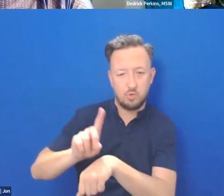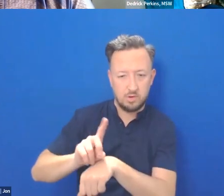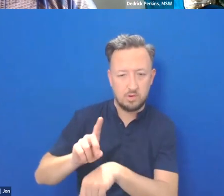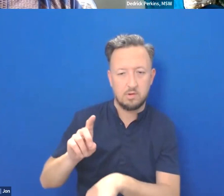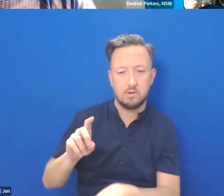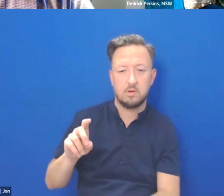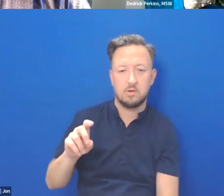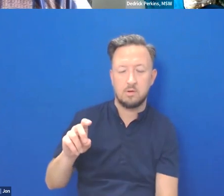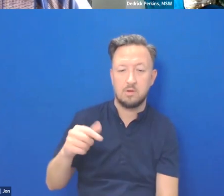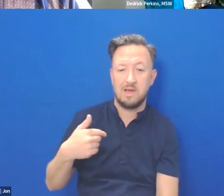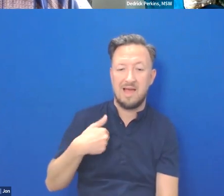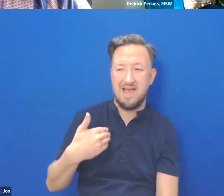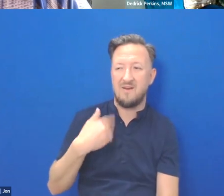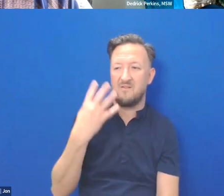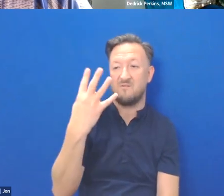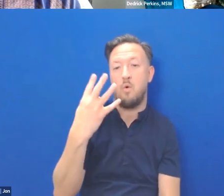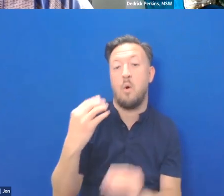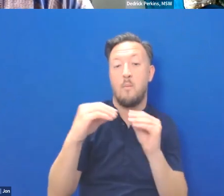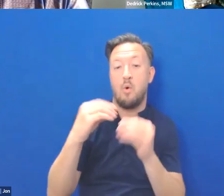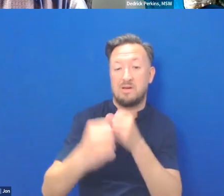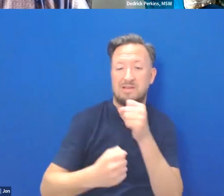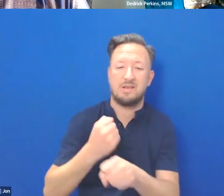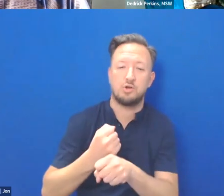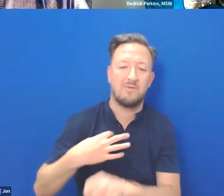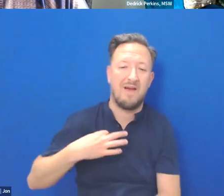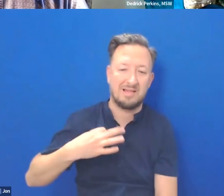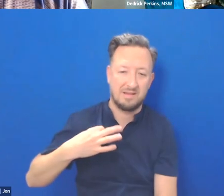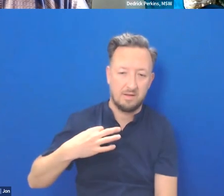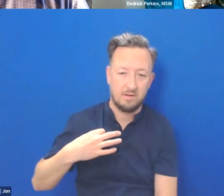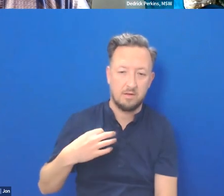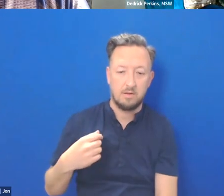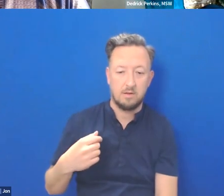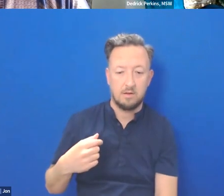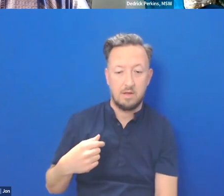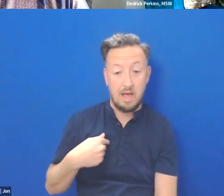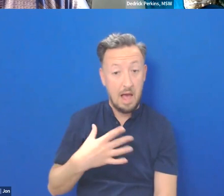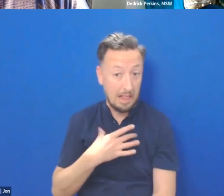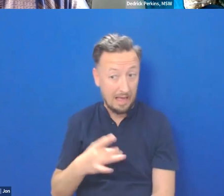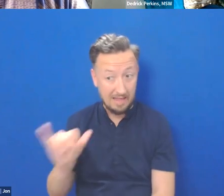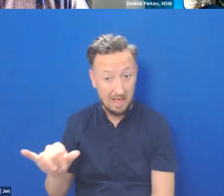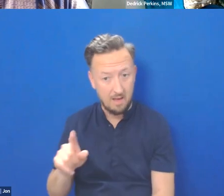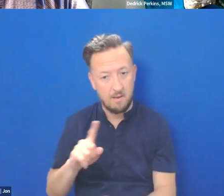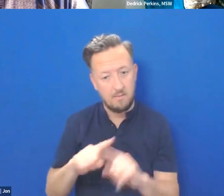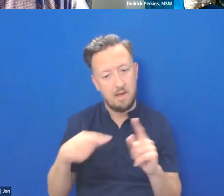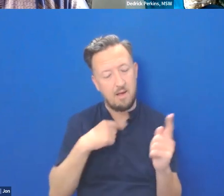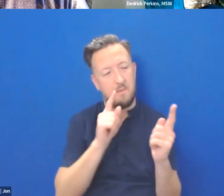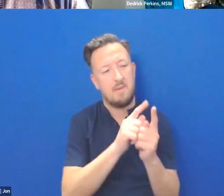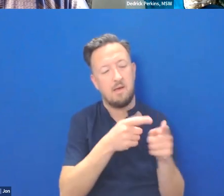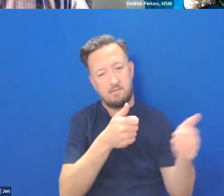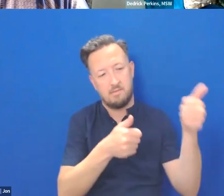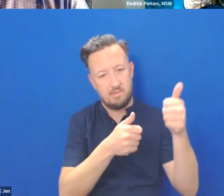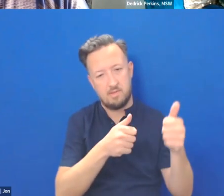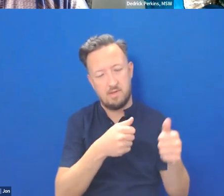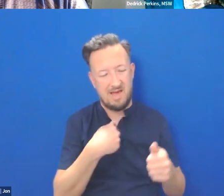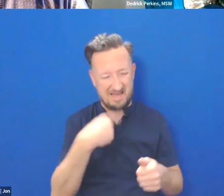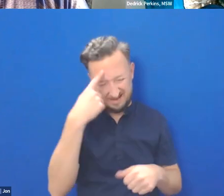And I had six additional, four additional years voluntary. And I liked it. But I met with my battalion commander and I said, sir,